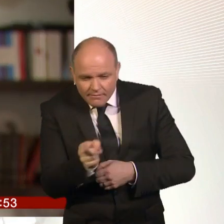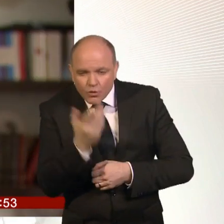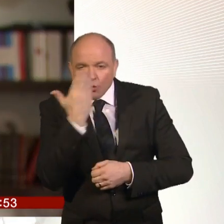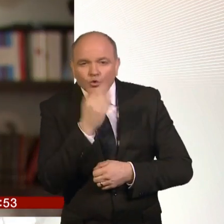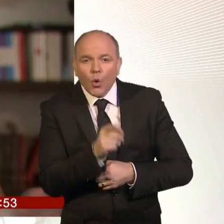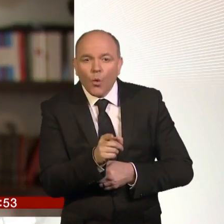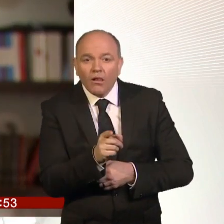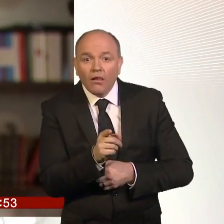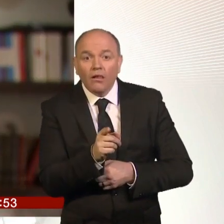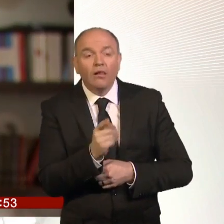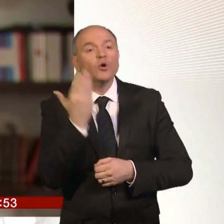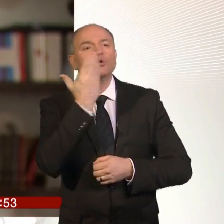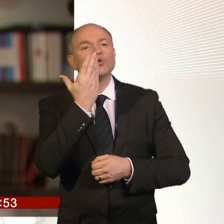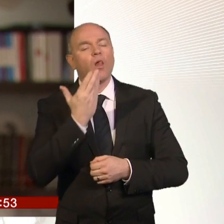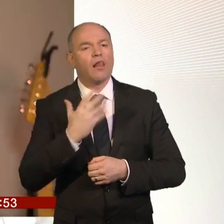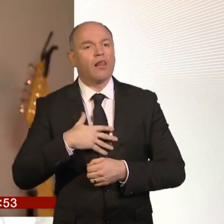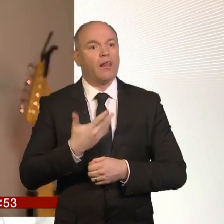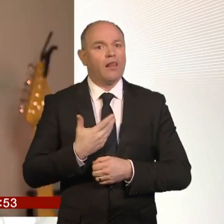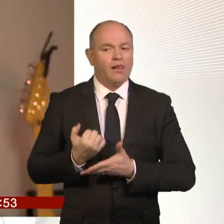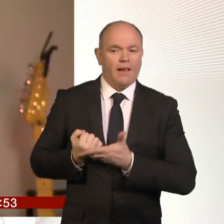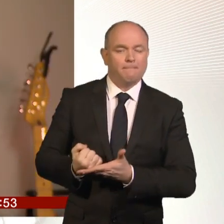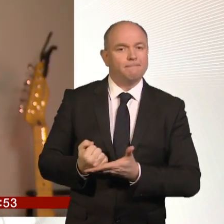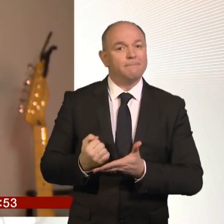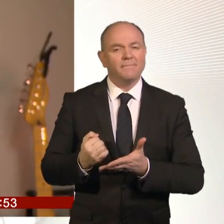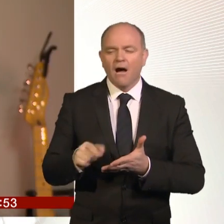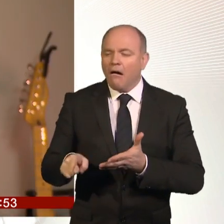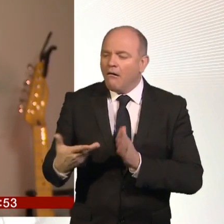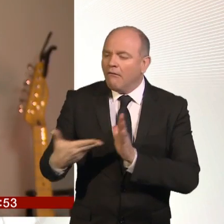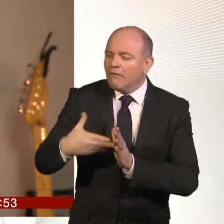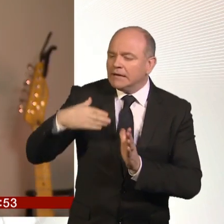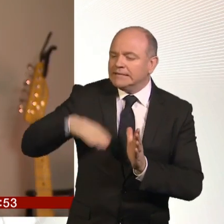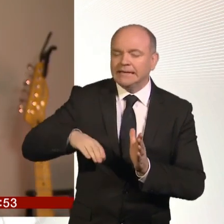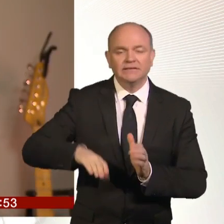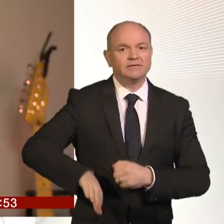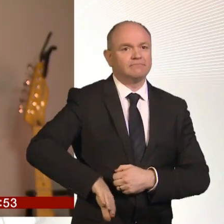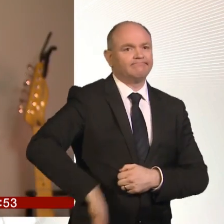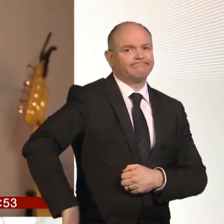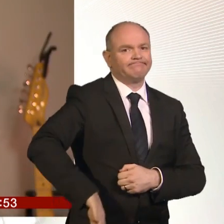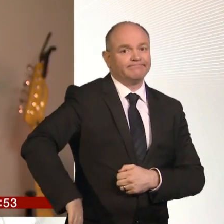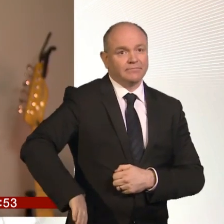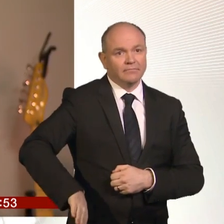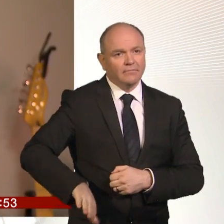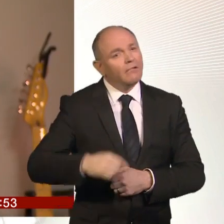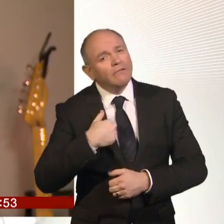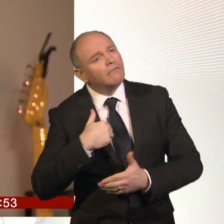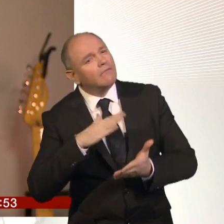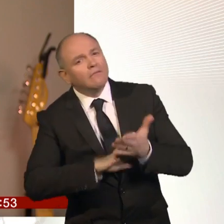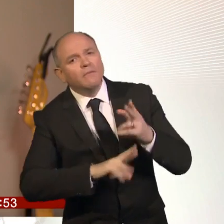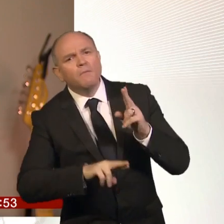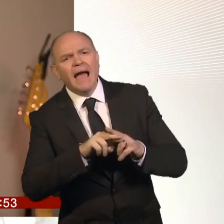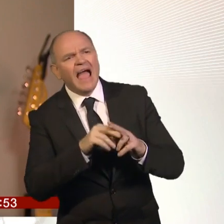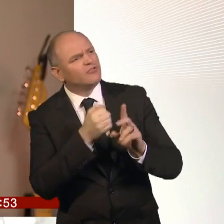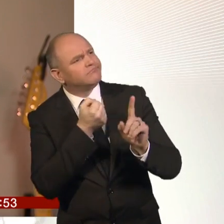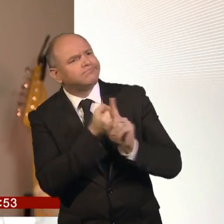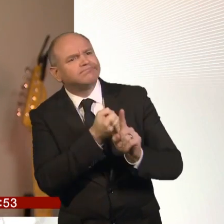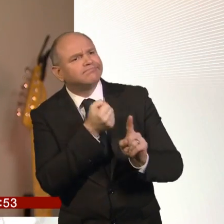at SEN. They don't want to look at SEN. Your biggest fight will be with trying to access services and often, sadly, trying to get the